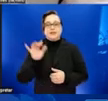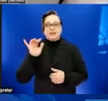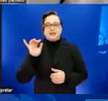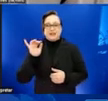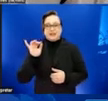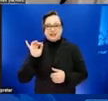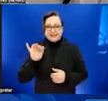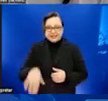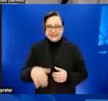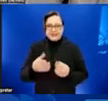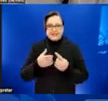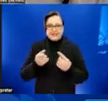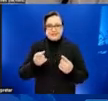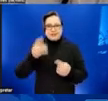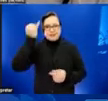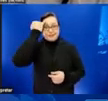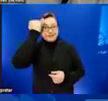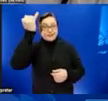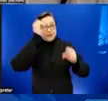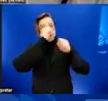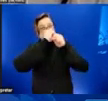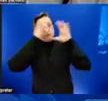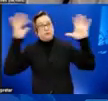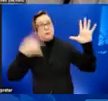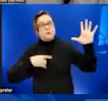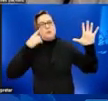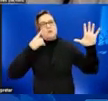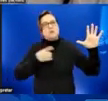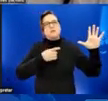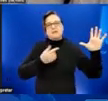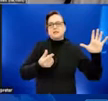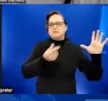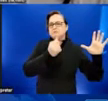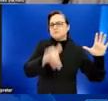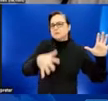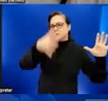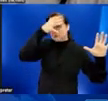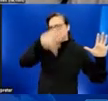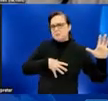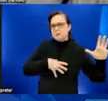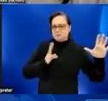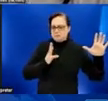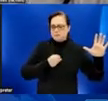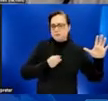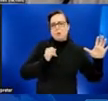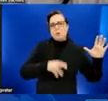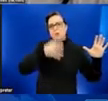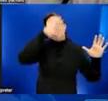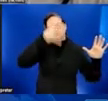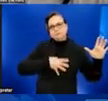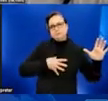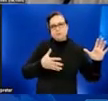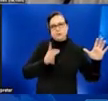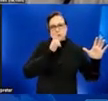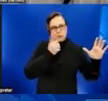young children to become gay, bisexual, or other men who have sex with men. This, too, stigmatizes those disproportionately